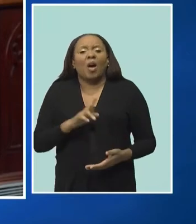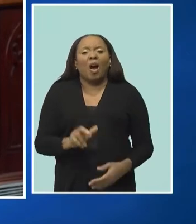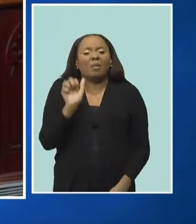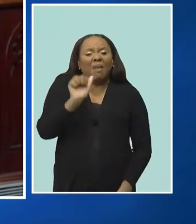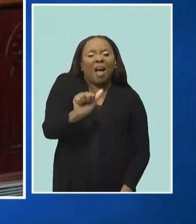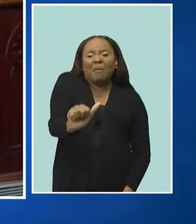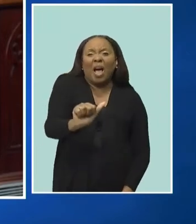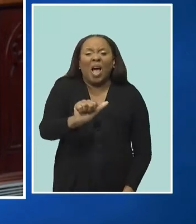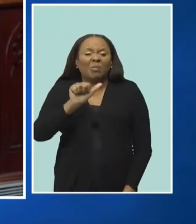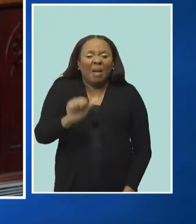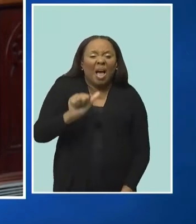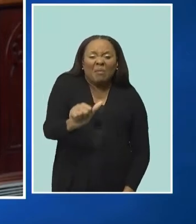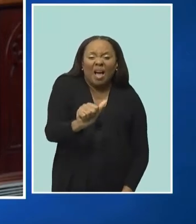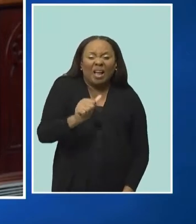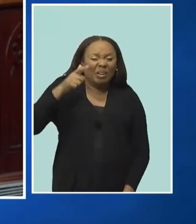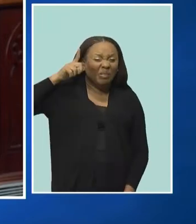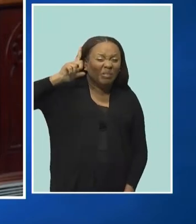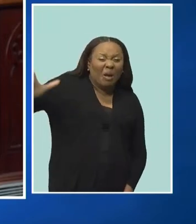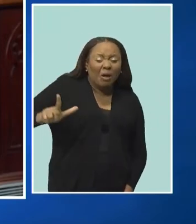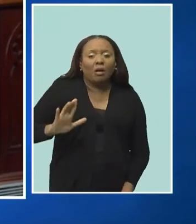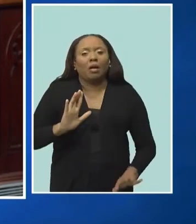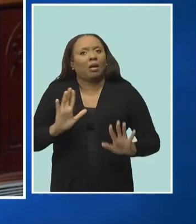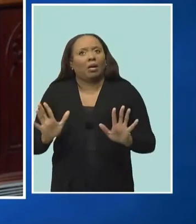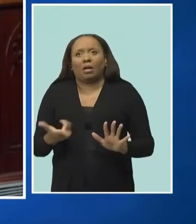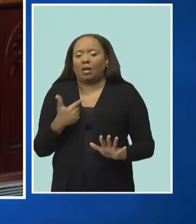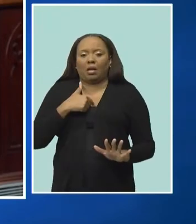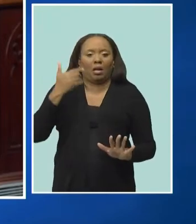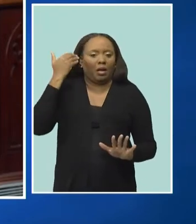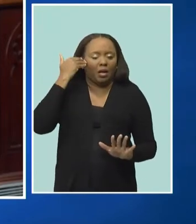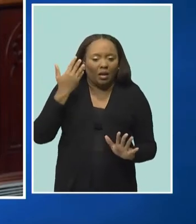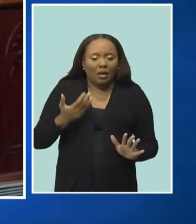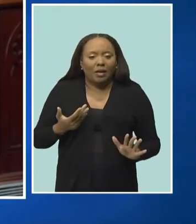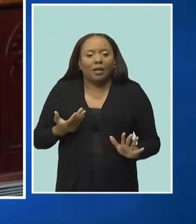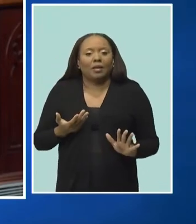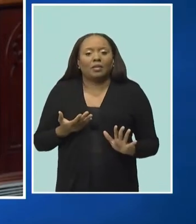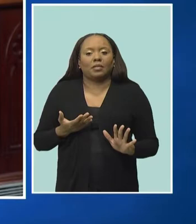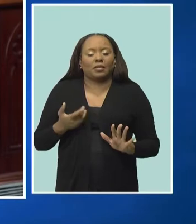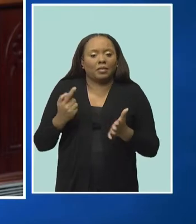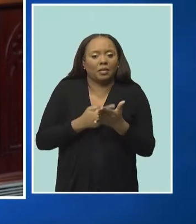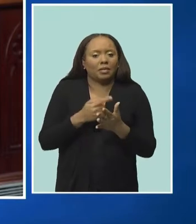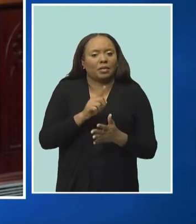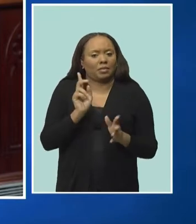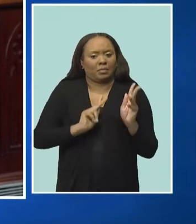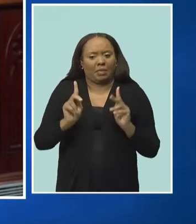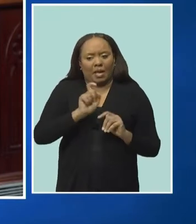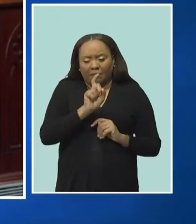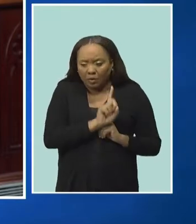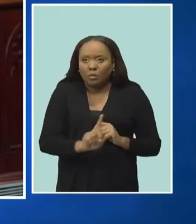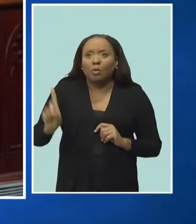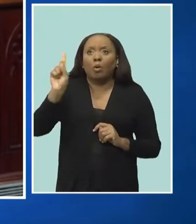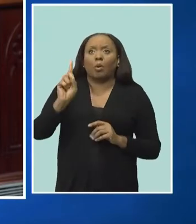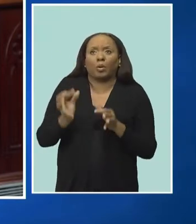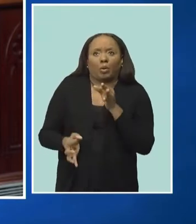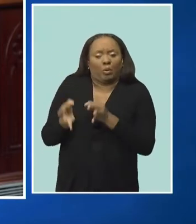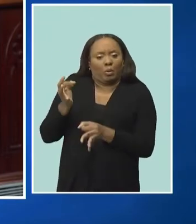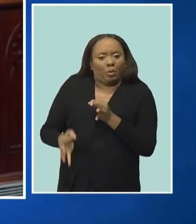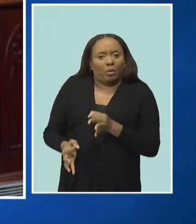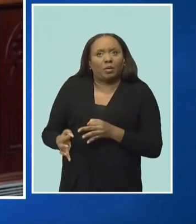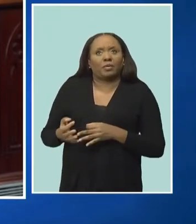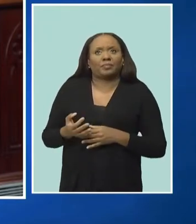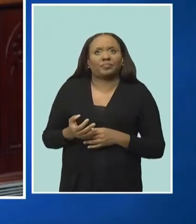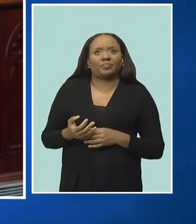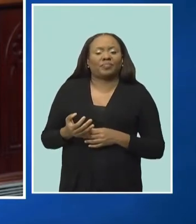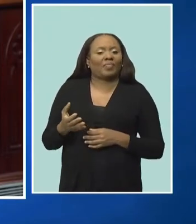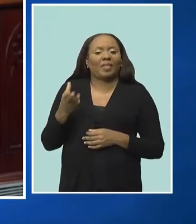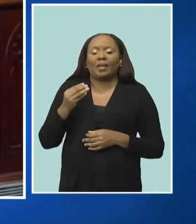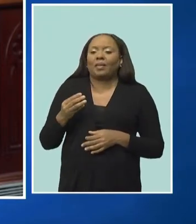know that the system was there where guys were sent to court and the court system has things